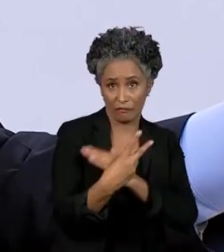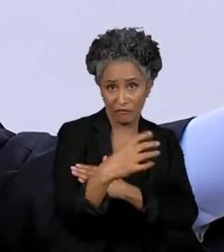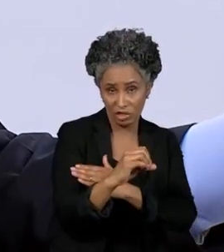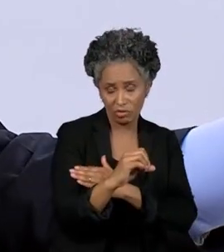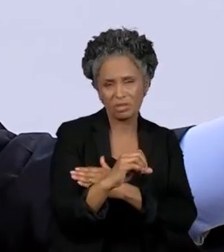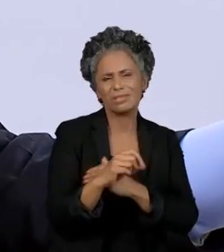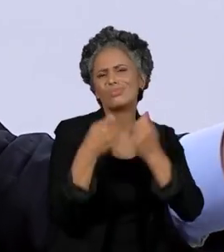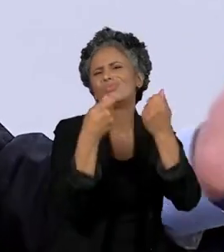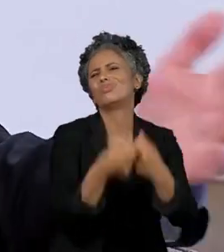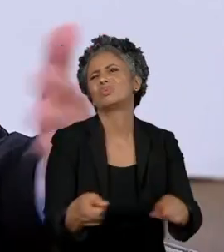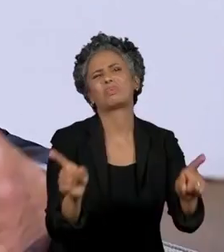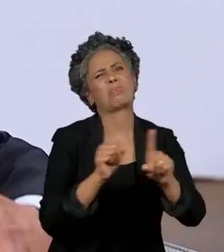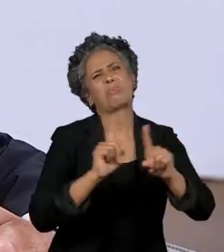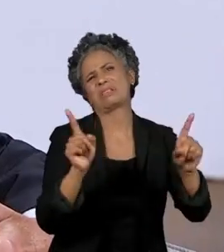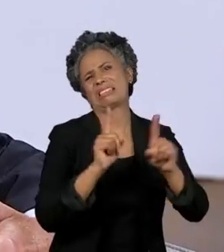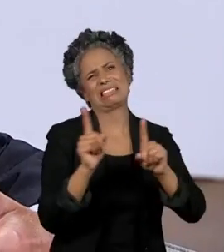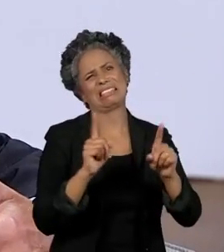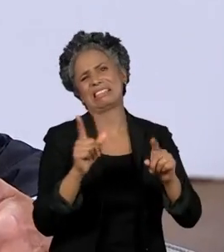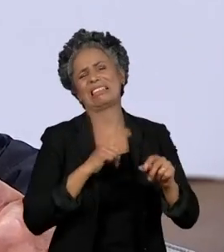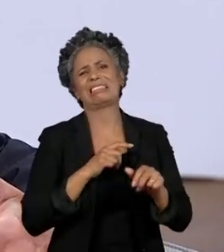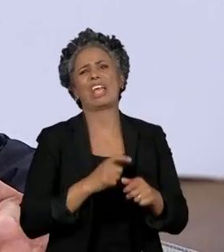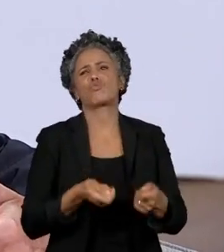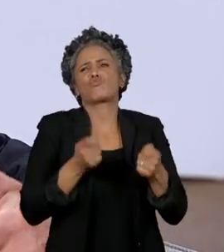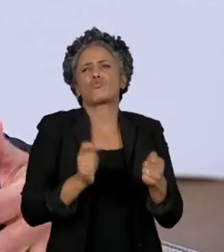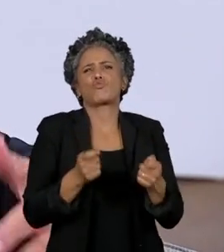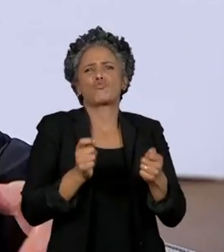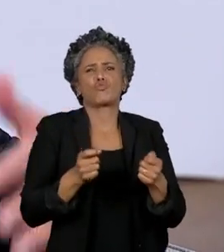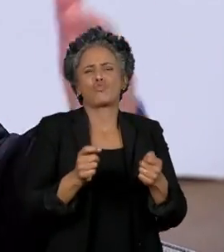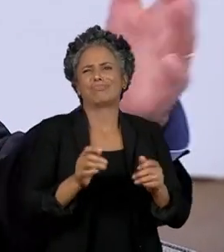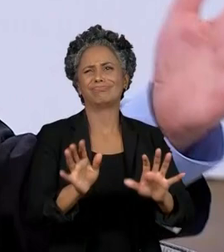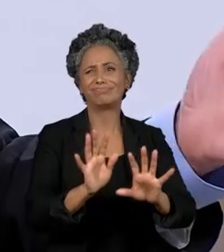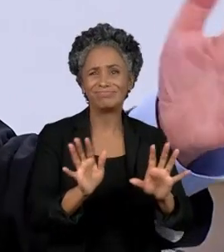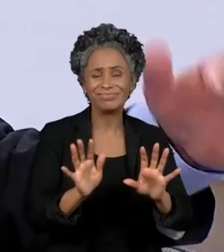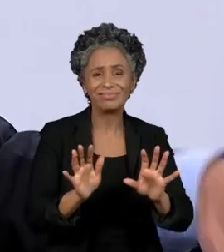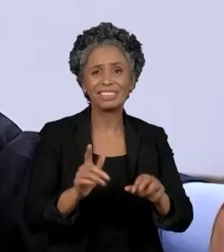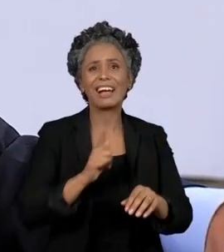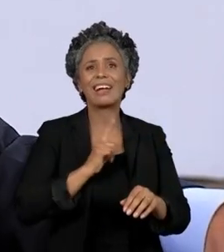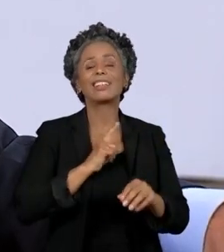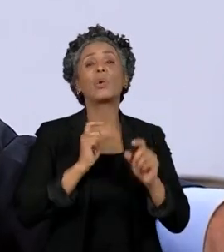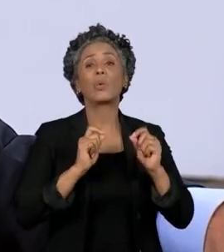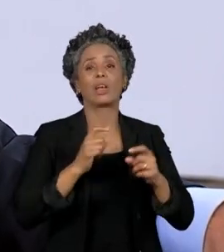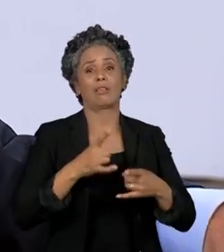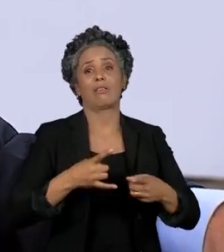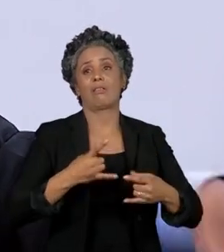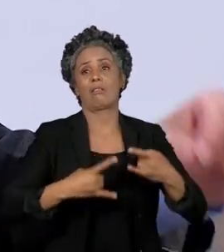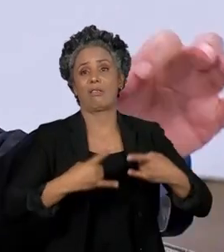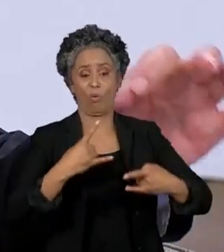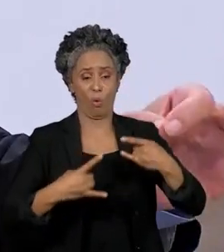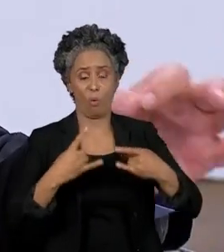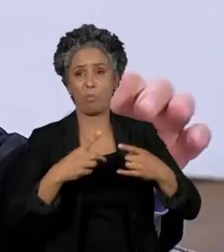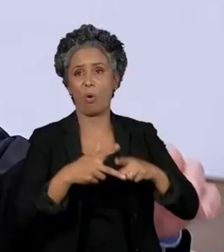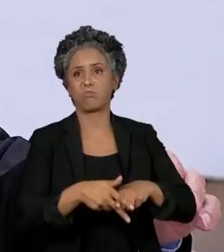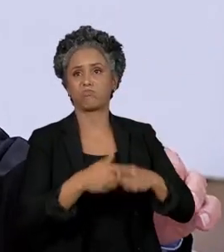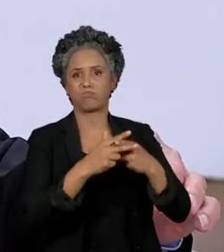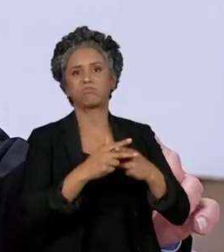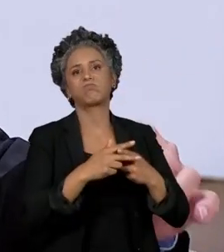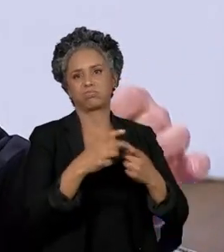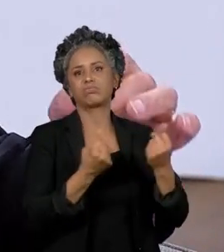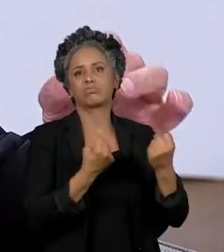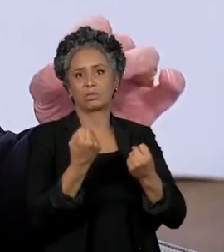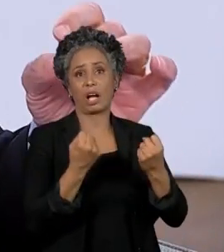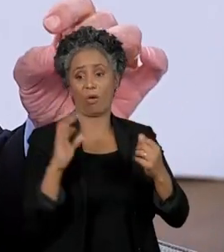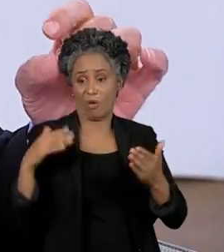we no longer needed, but we had car repairs. But the new innovations